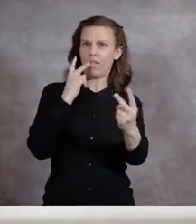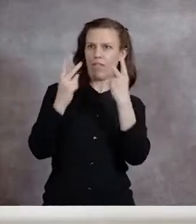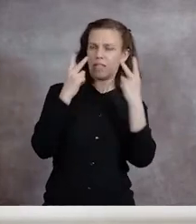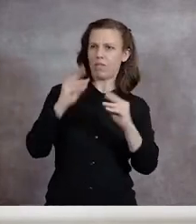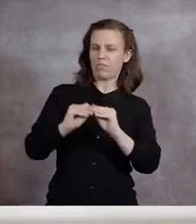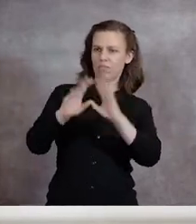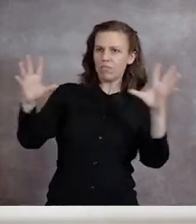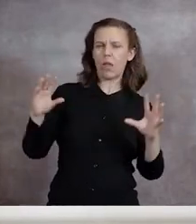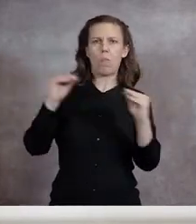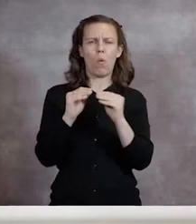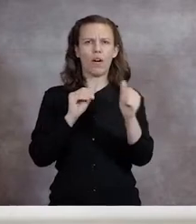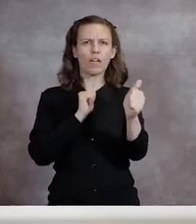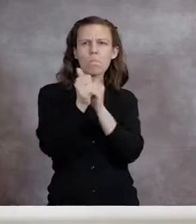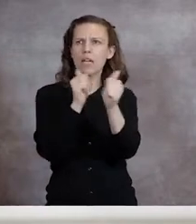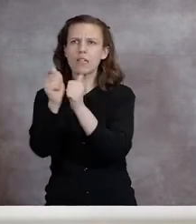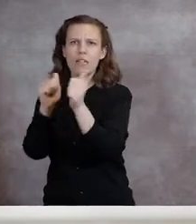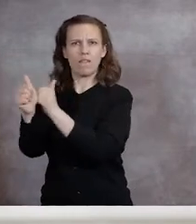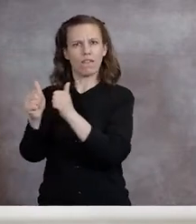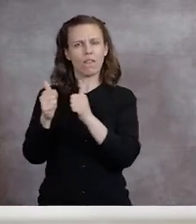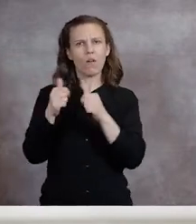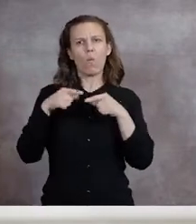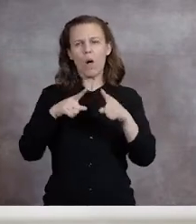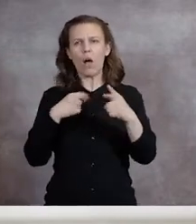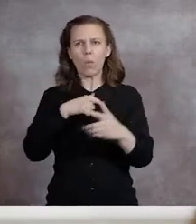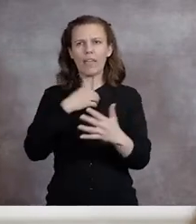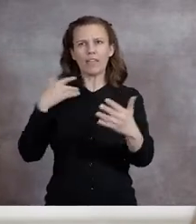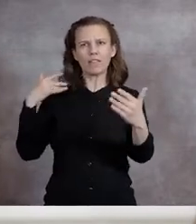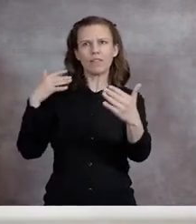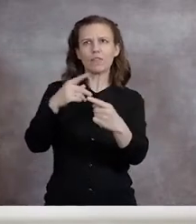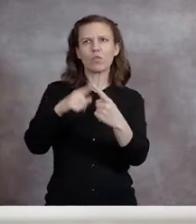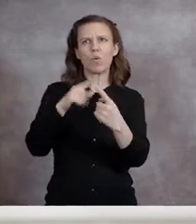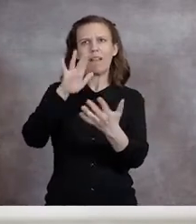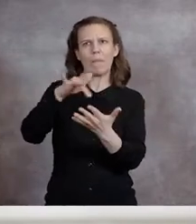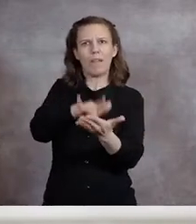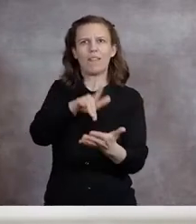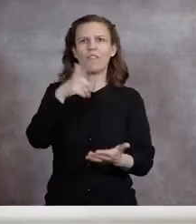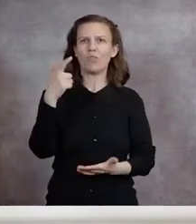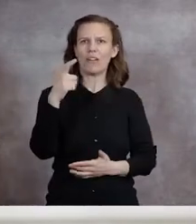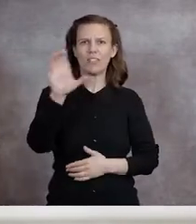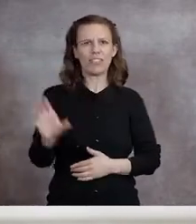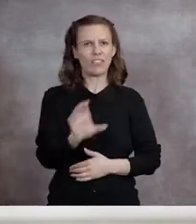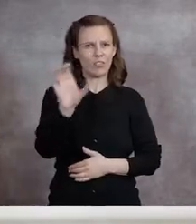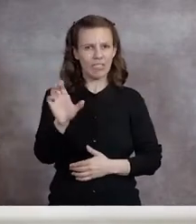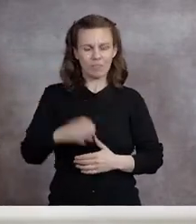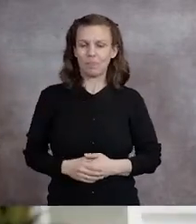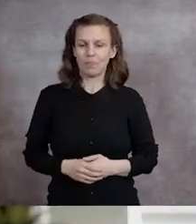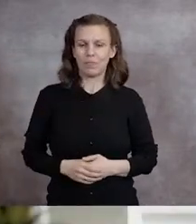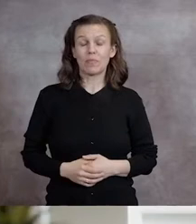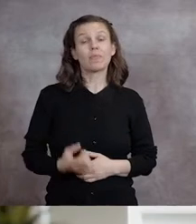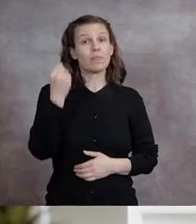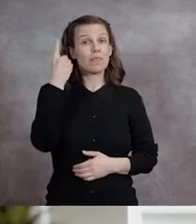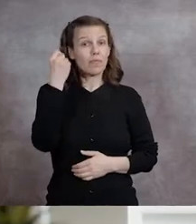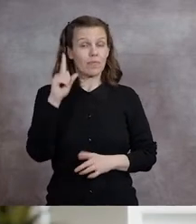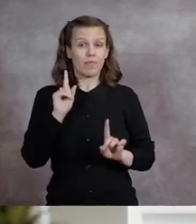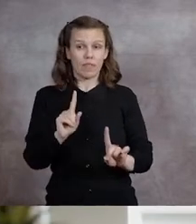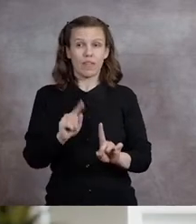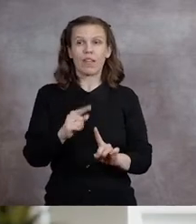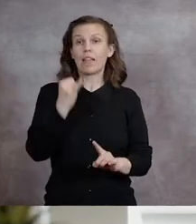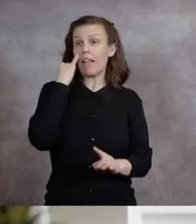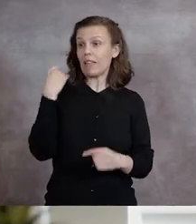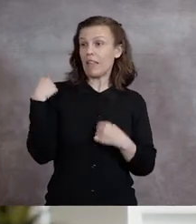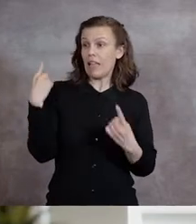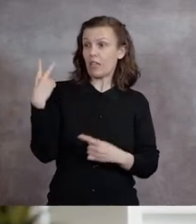visible, and more competitive as we make our way toward the middle of the 21st century. For one thing,